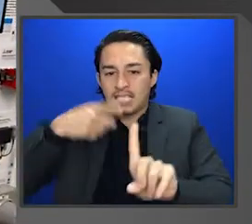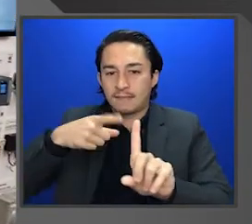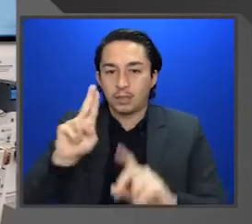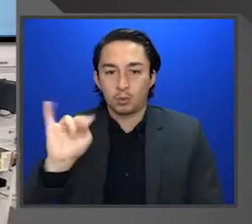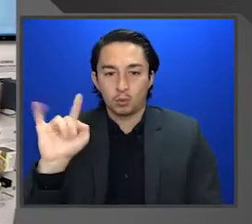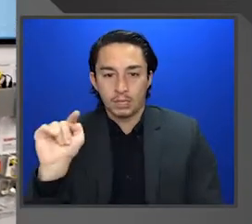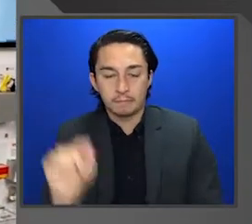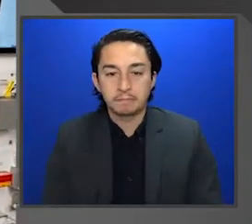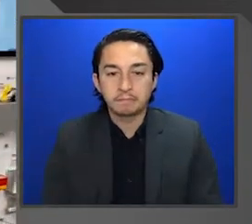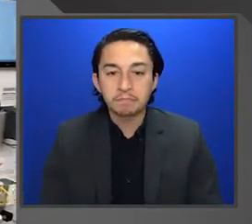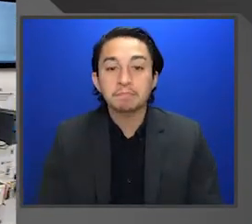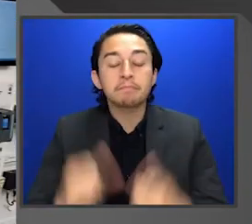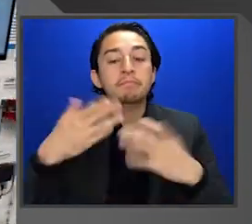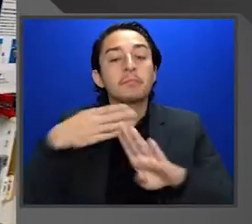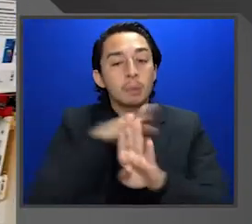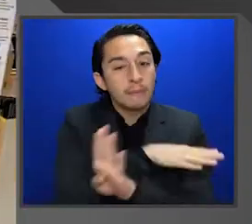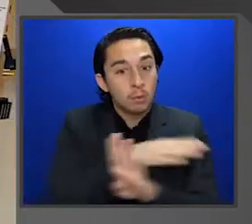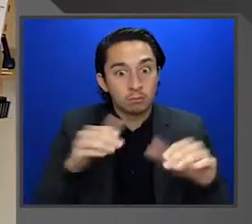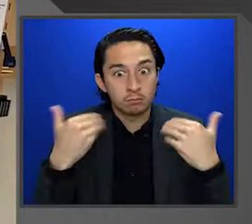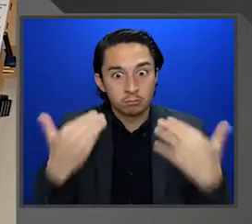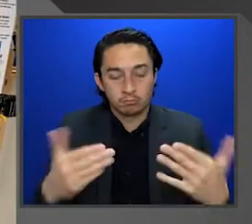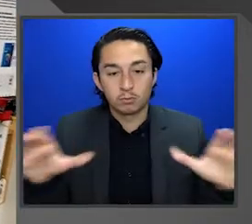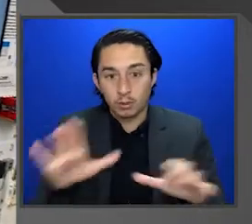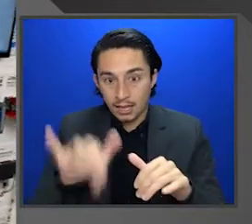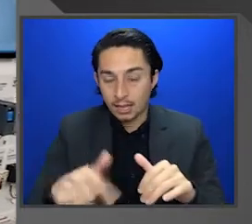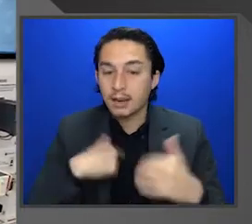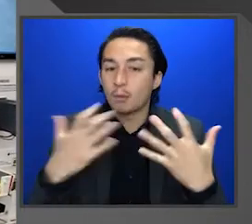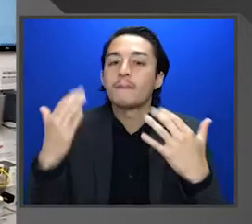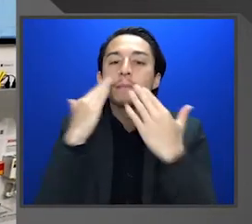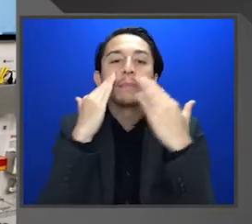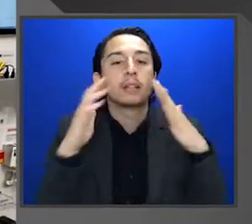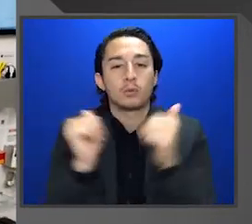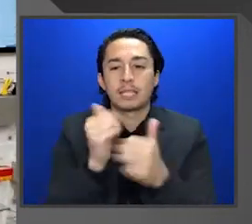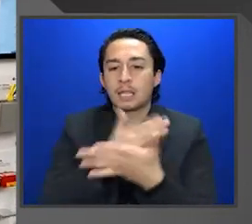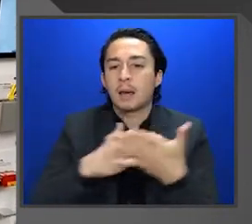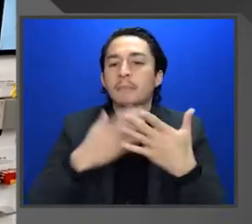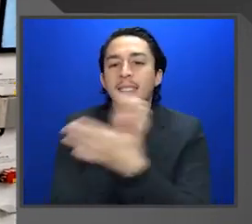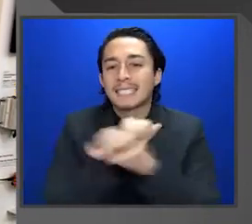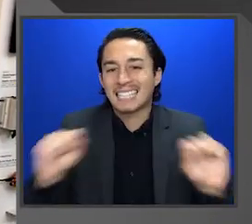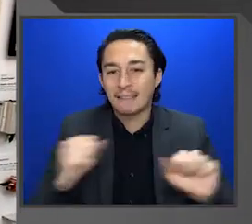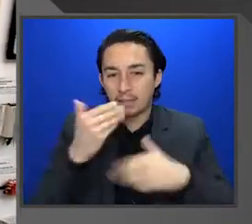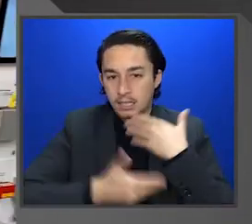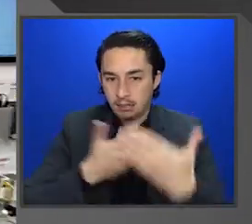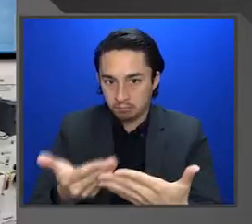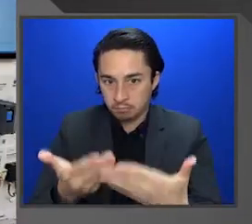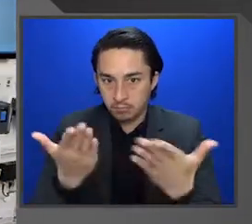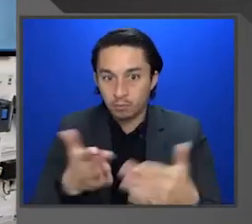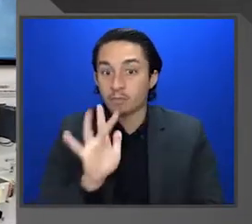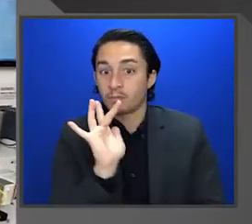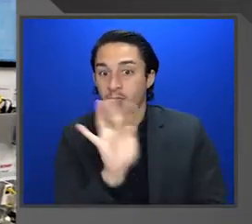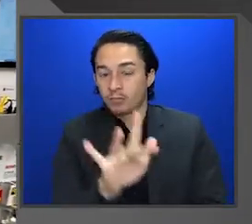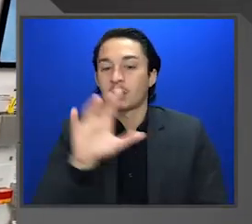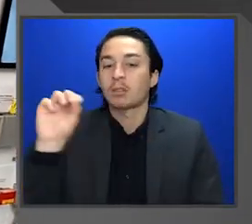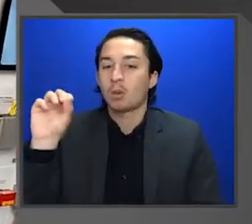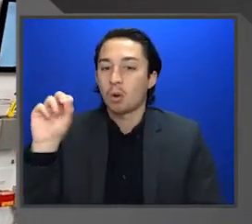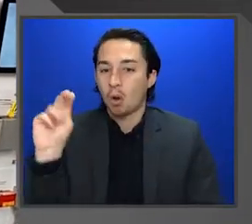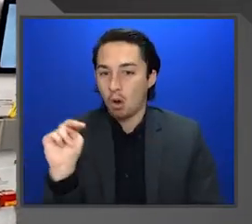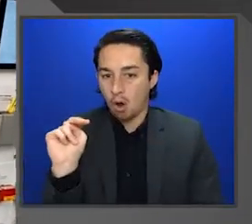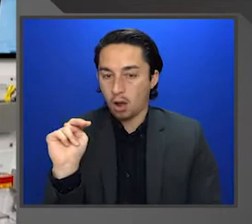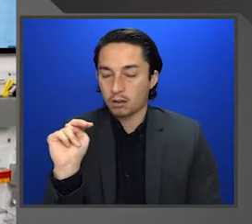unit. So before I do that, I first want to familiarize myself with some of the safety protocols. So I'm going to turn on